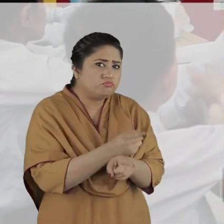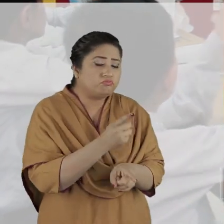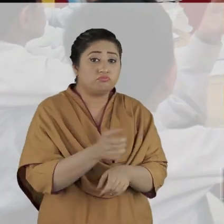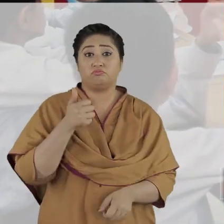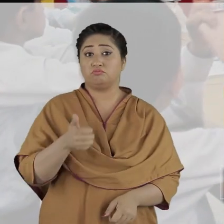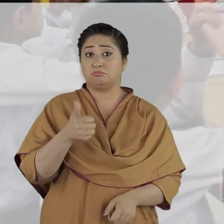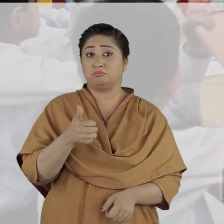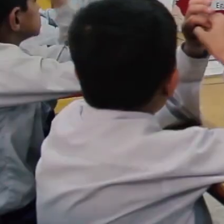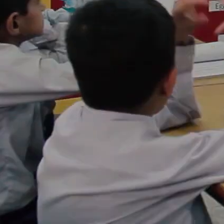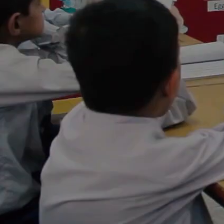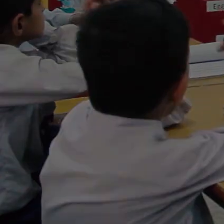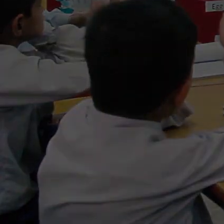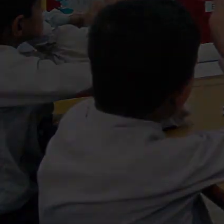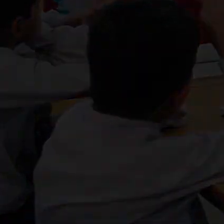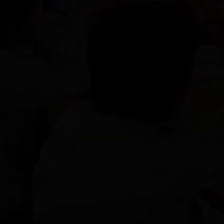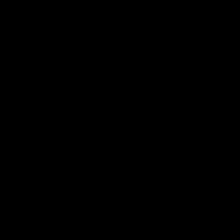teaching profoundly deaf children.